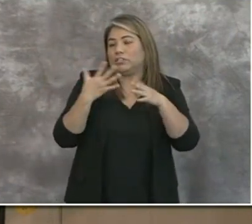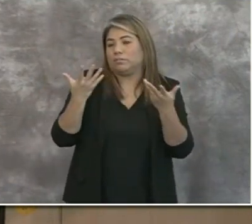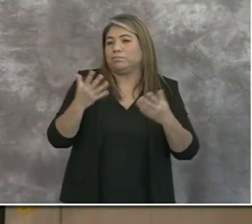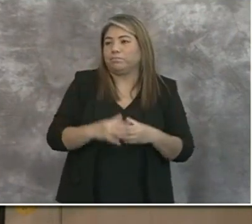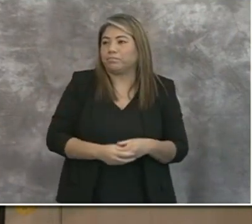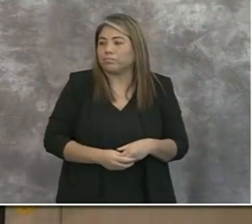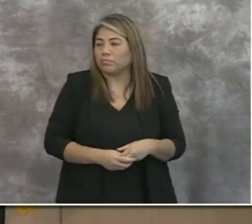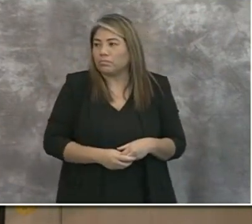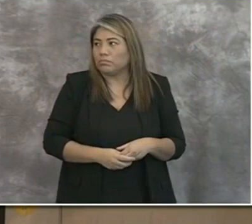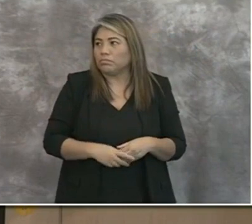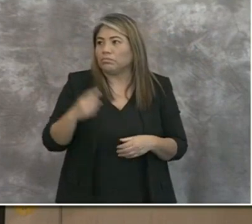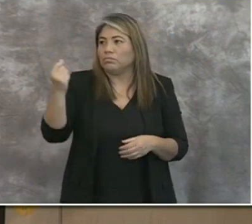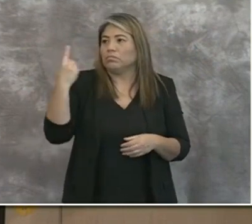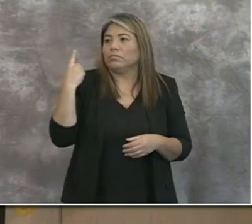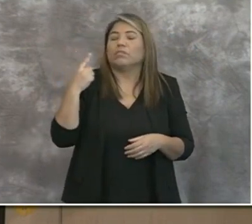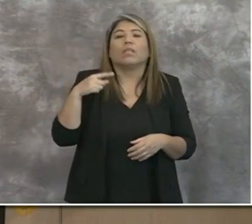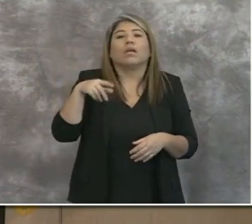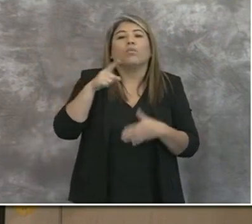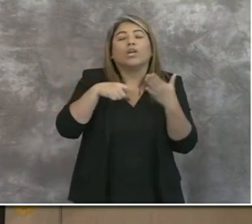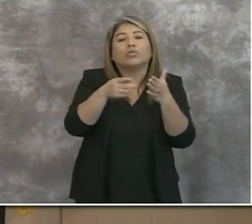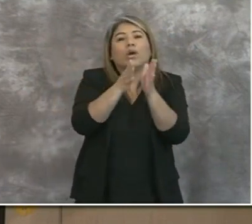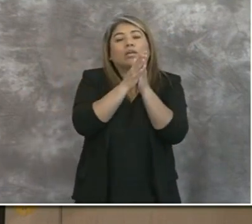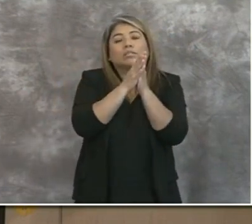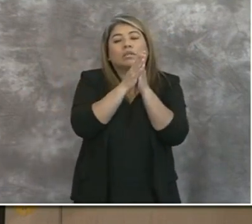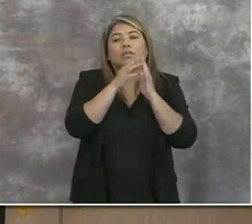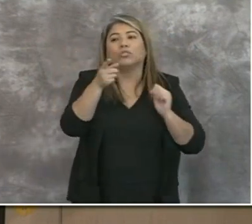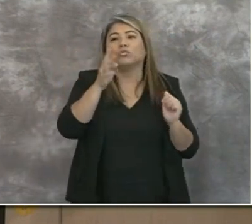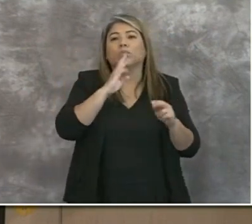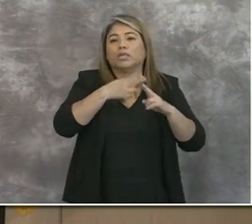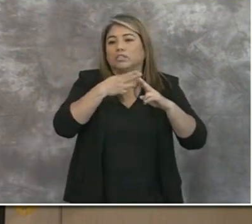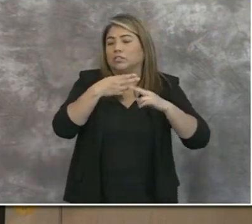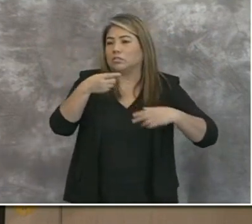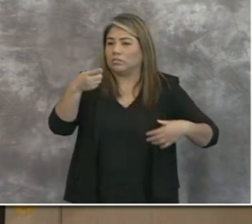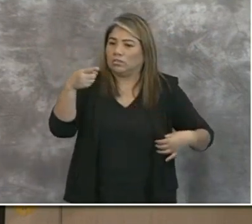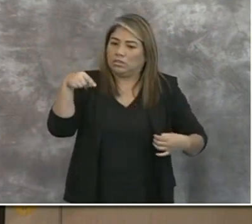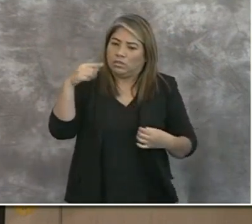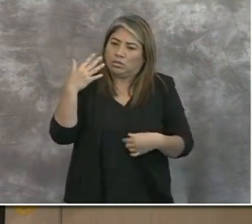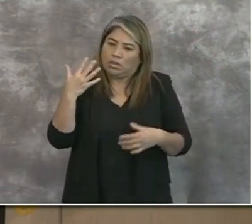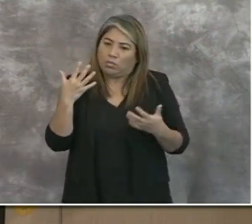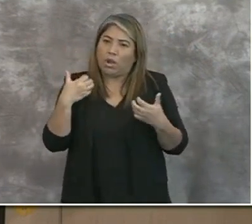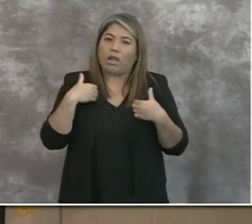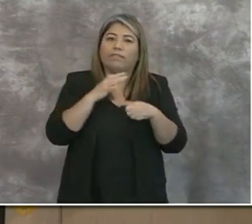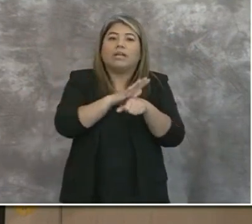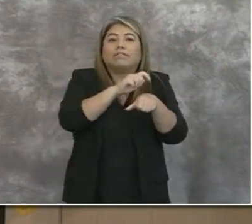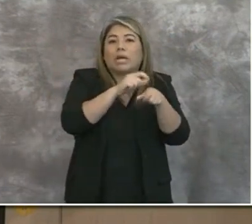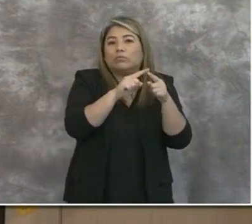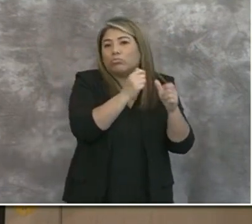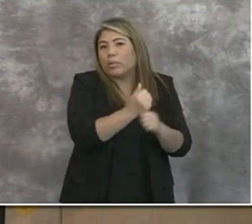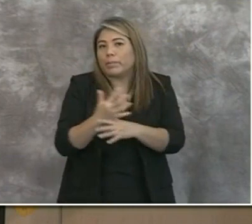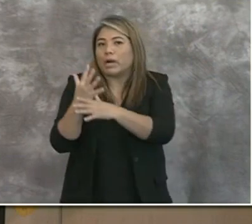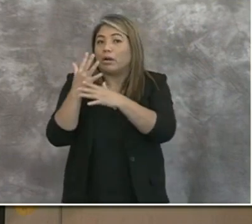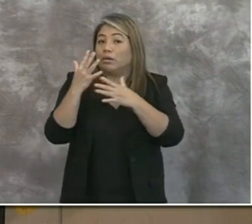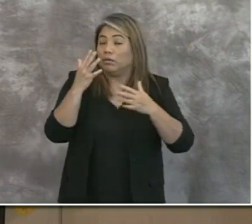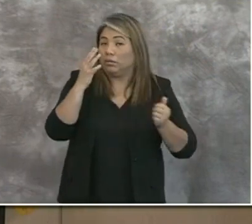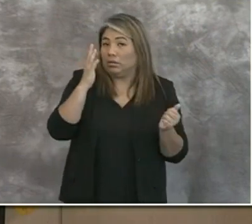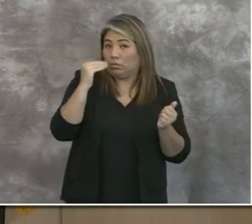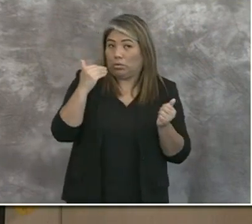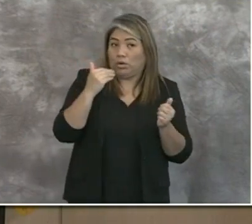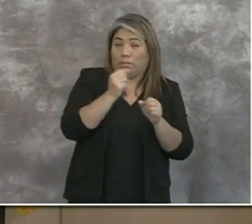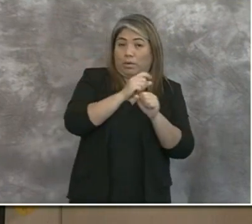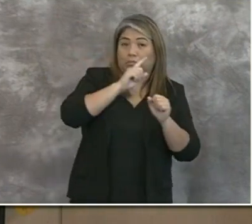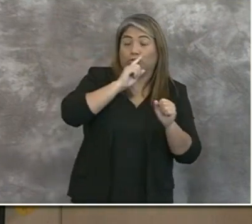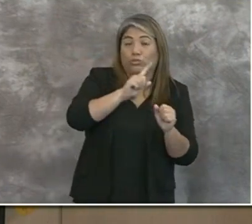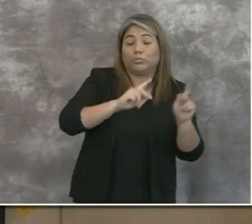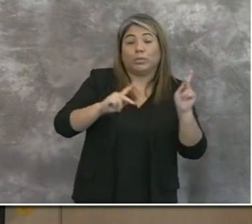And what are you asking, kind of like I said, as you said that they're wanting them to have time to prepare, will it be just making